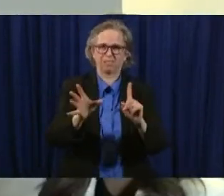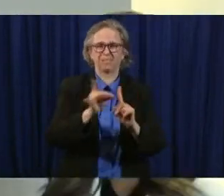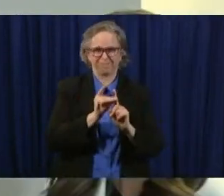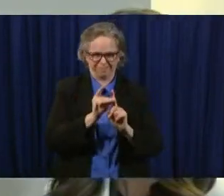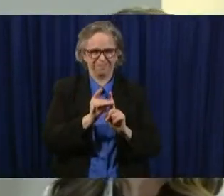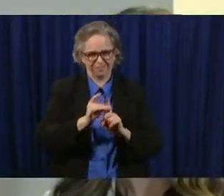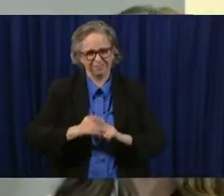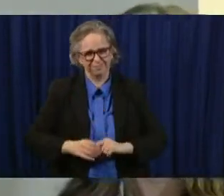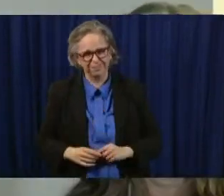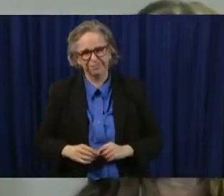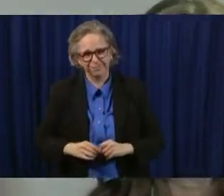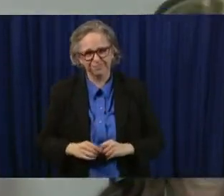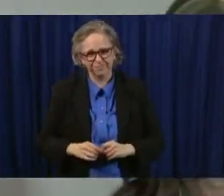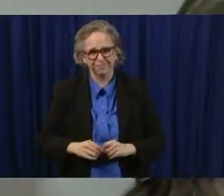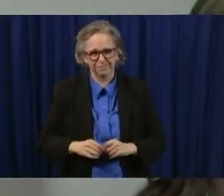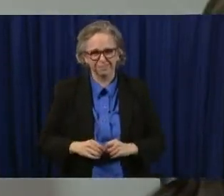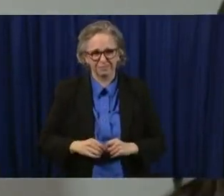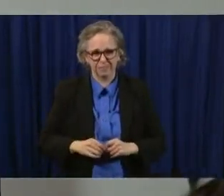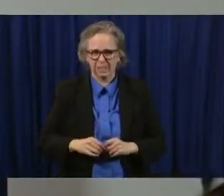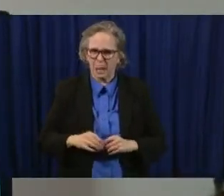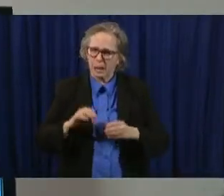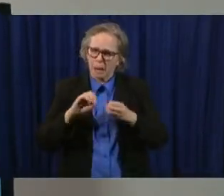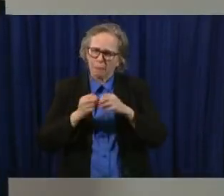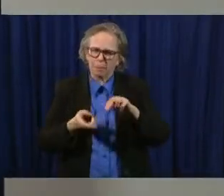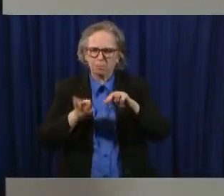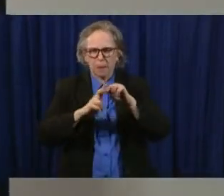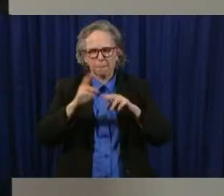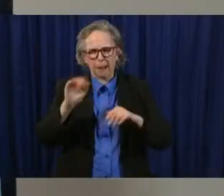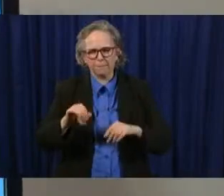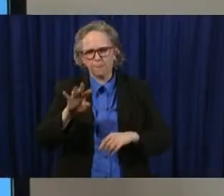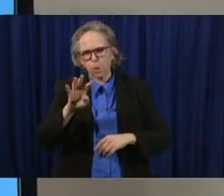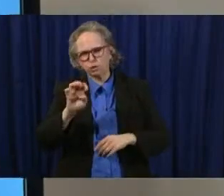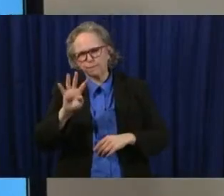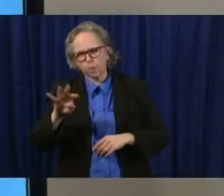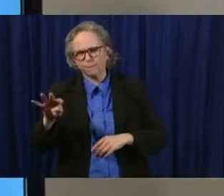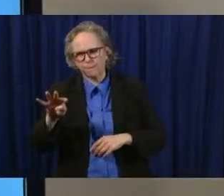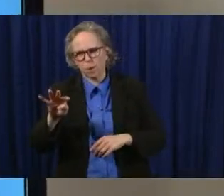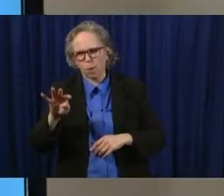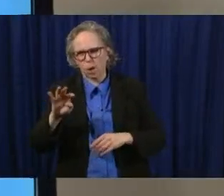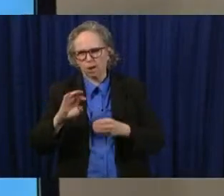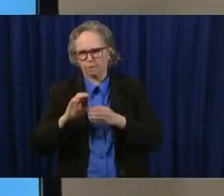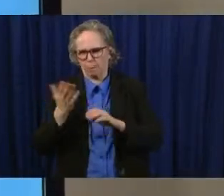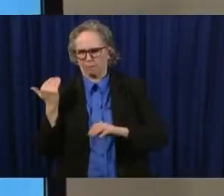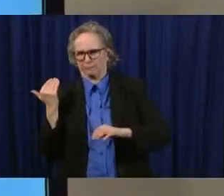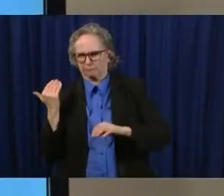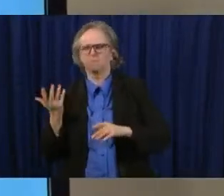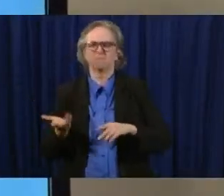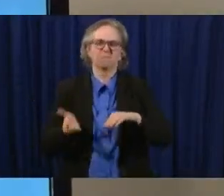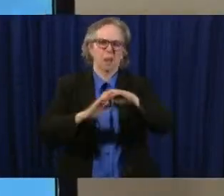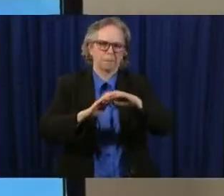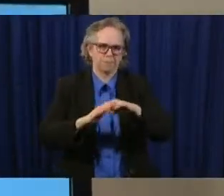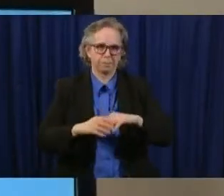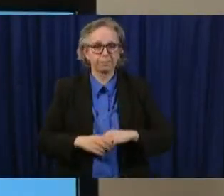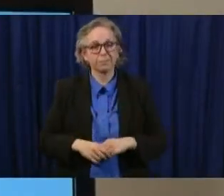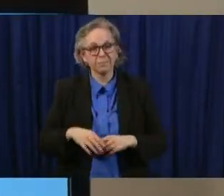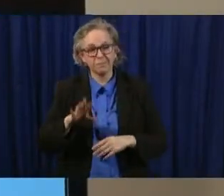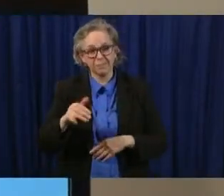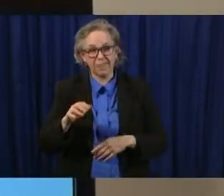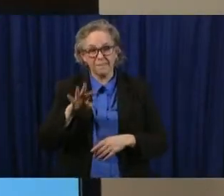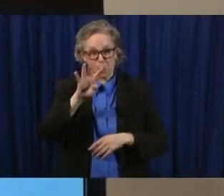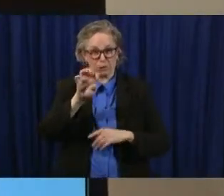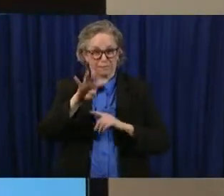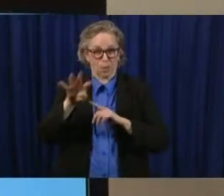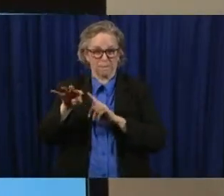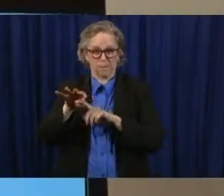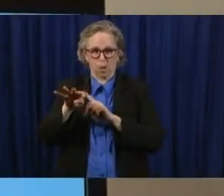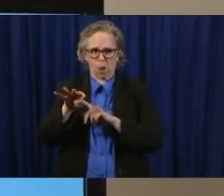is up by about 444 um that we've learned about since yesterday um and